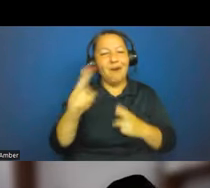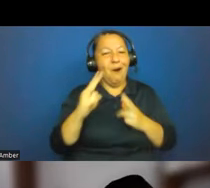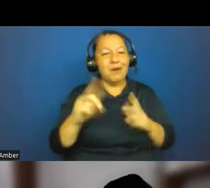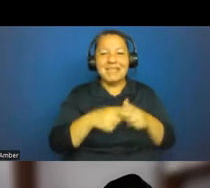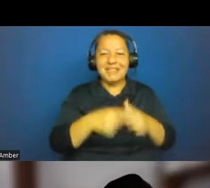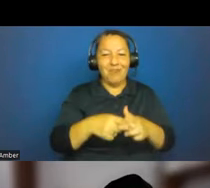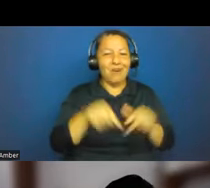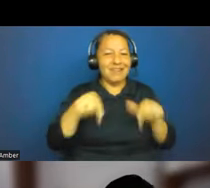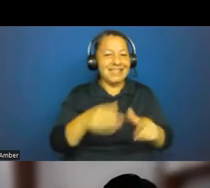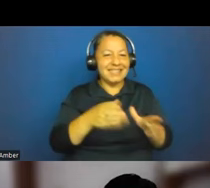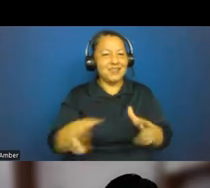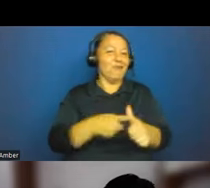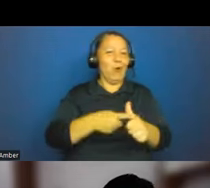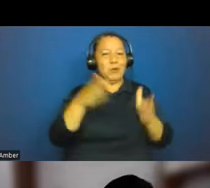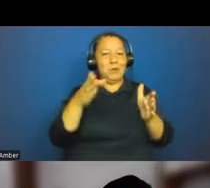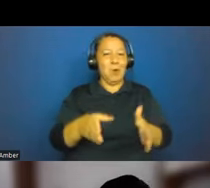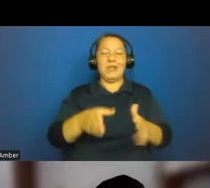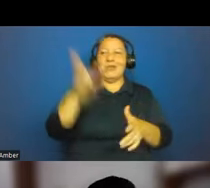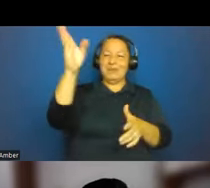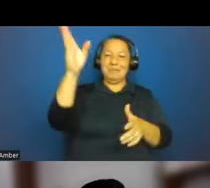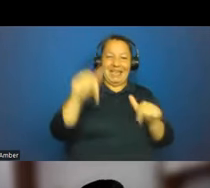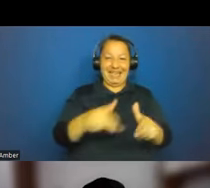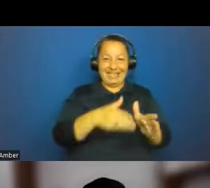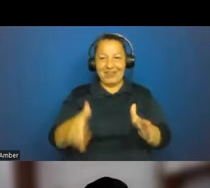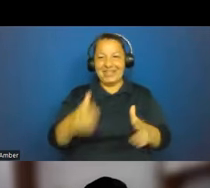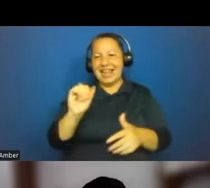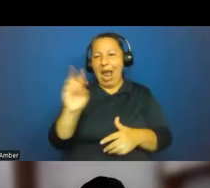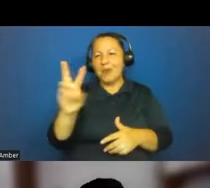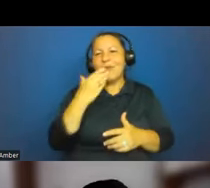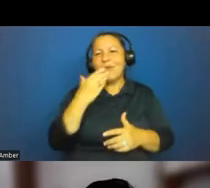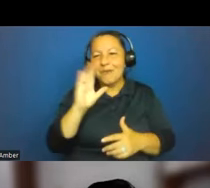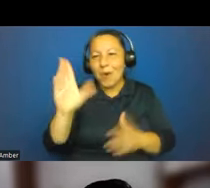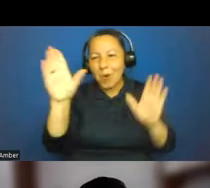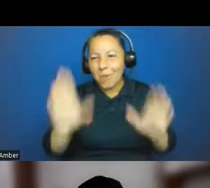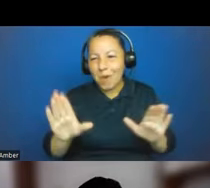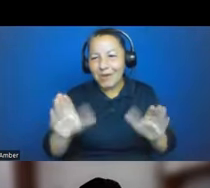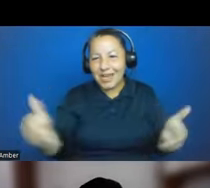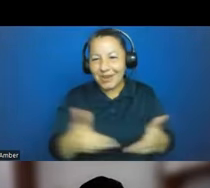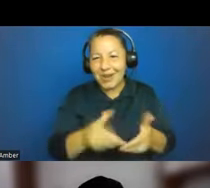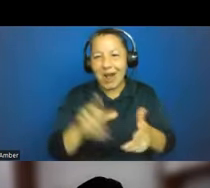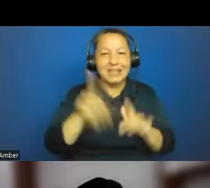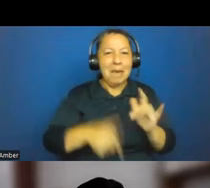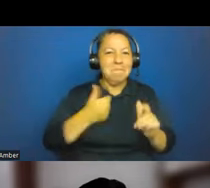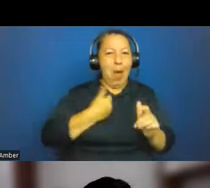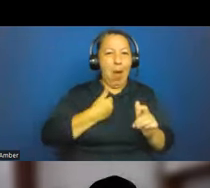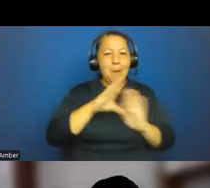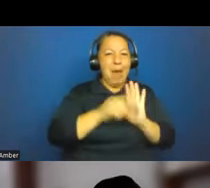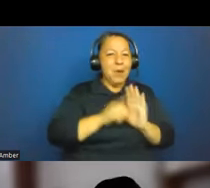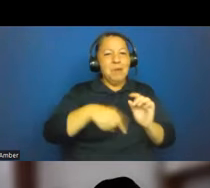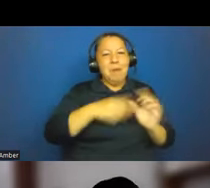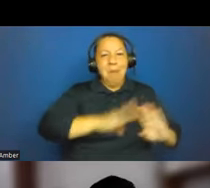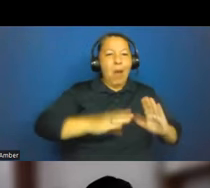the first one in this particular series. Andrew, thank you so much for the wonderful introduction. I'll skip my own background about biology, health, and ecology.